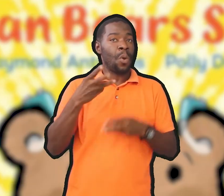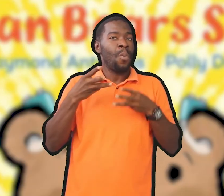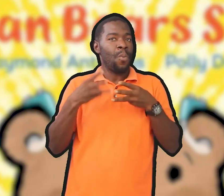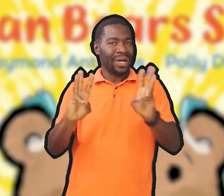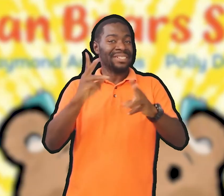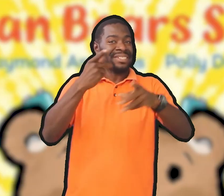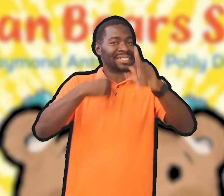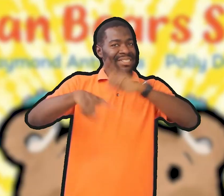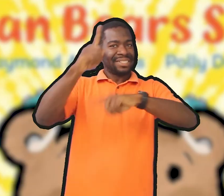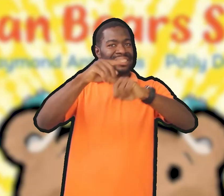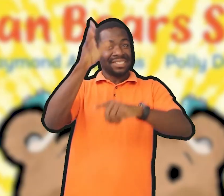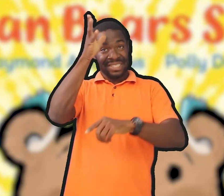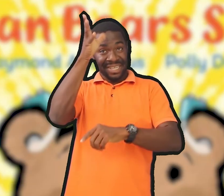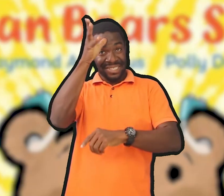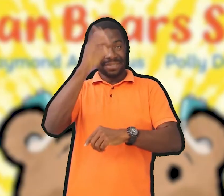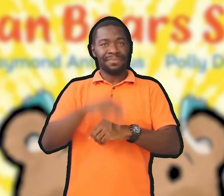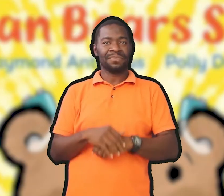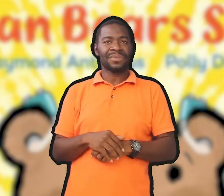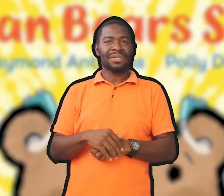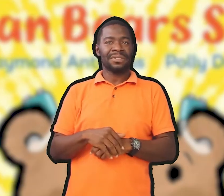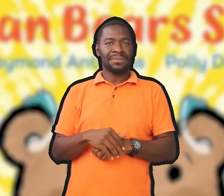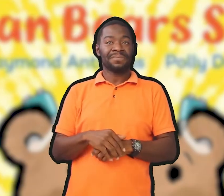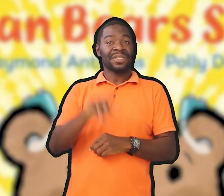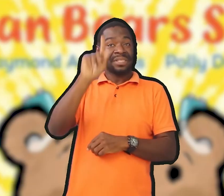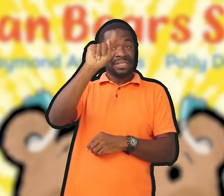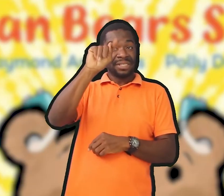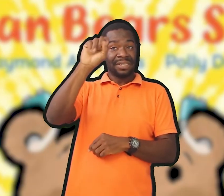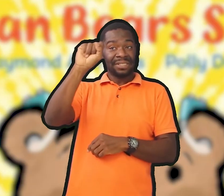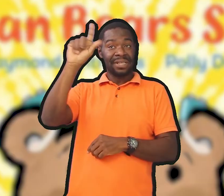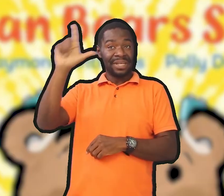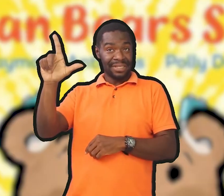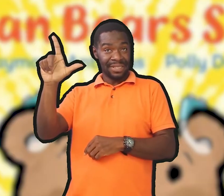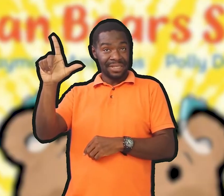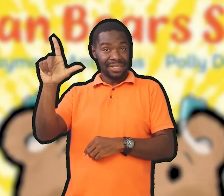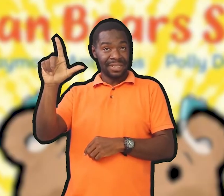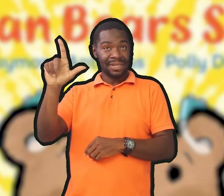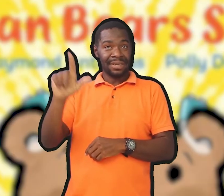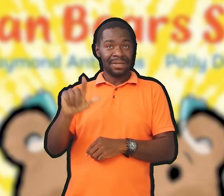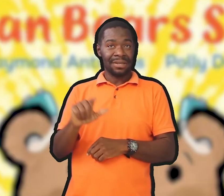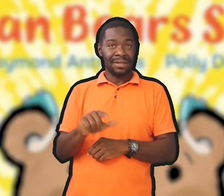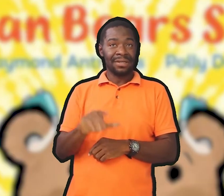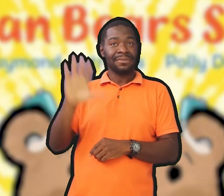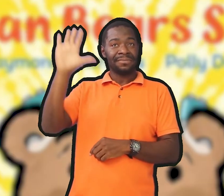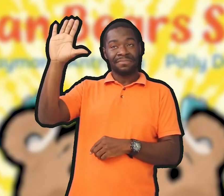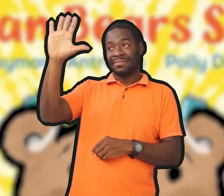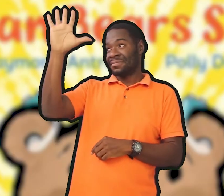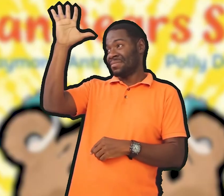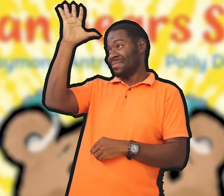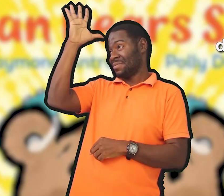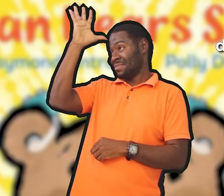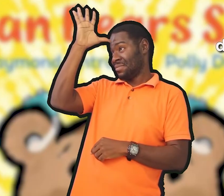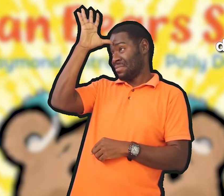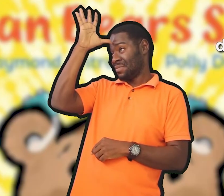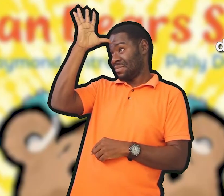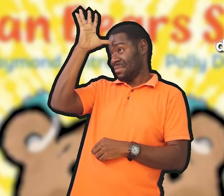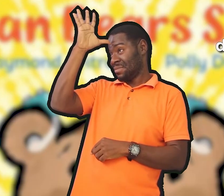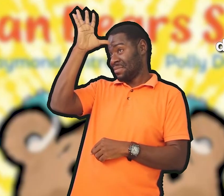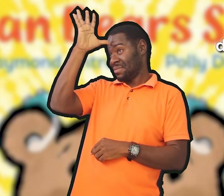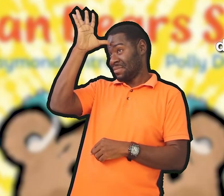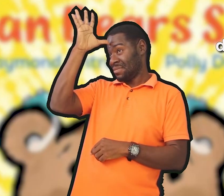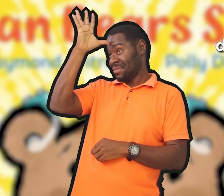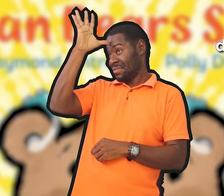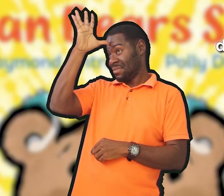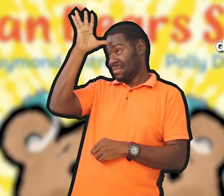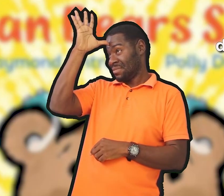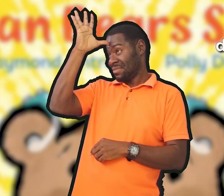Tobago, there are two ways to sign Dad. In ASL, you use your dominant hand and bring